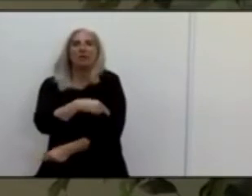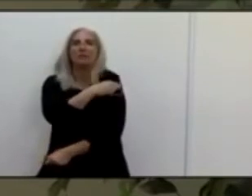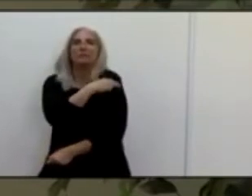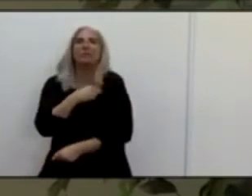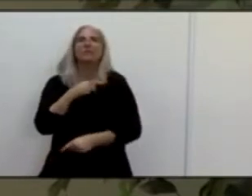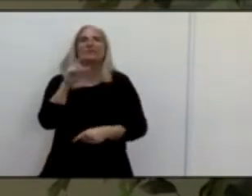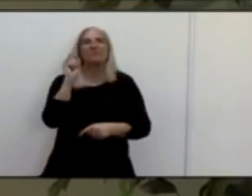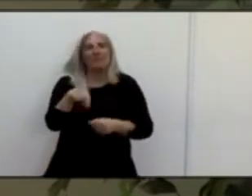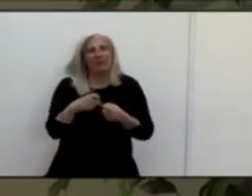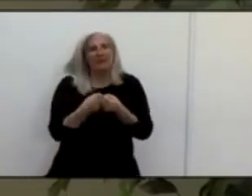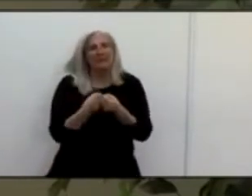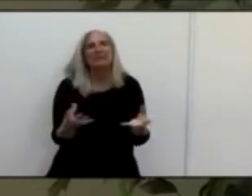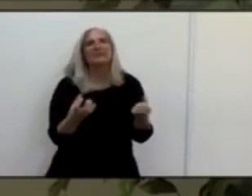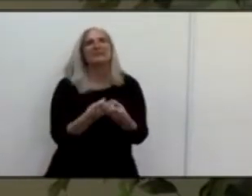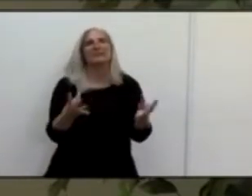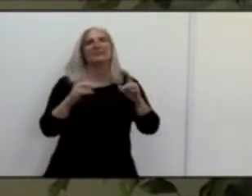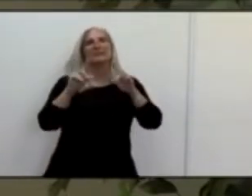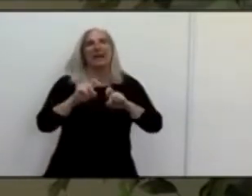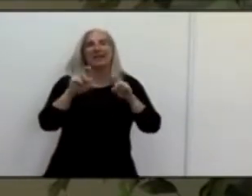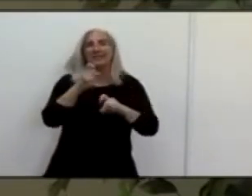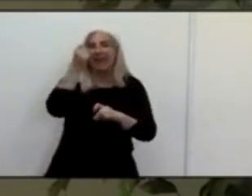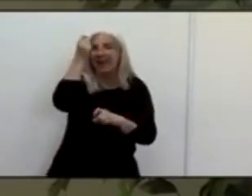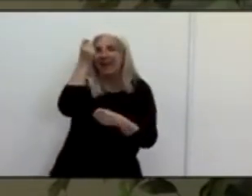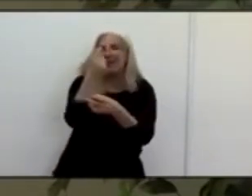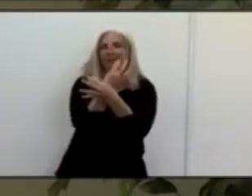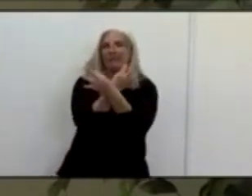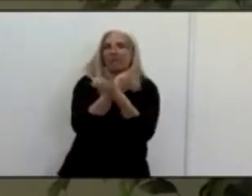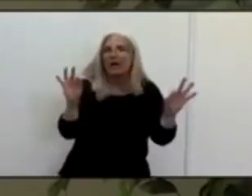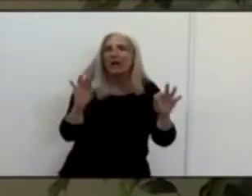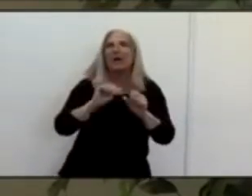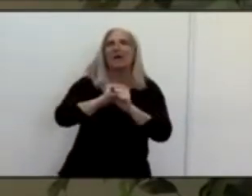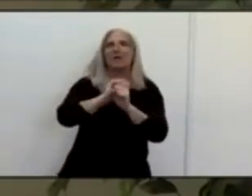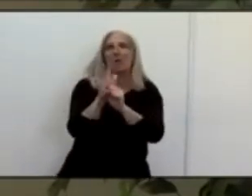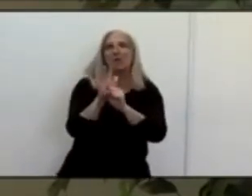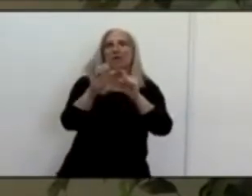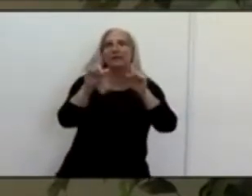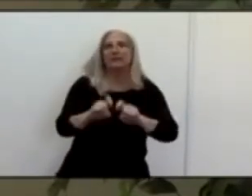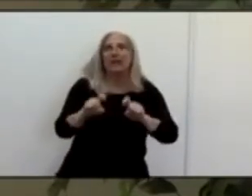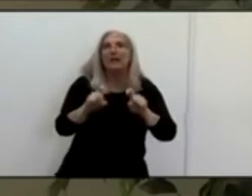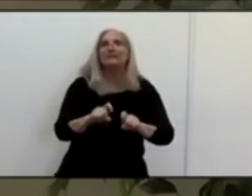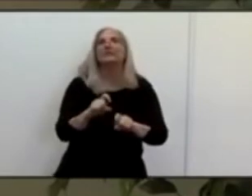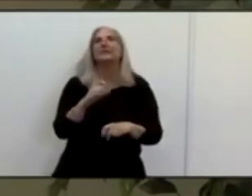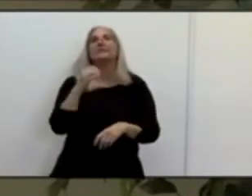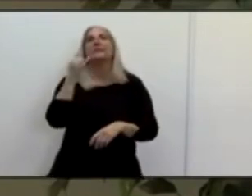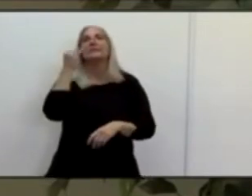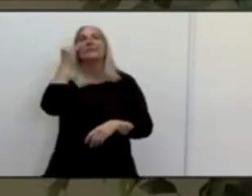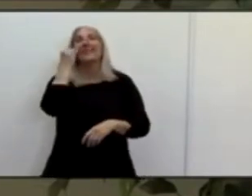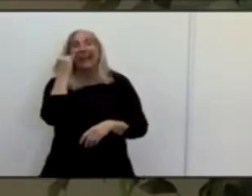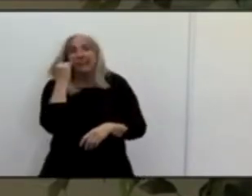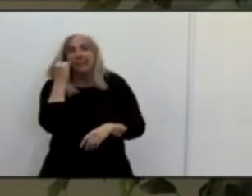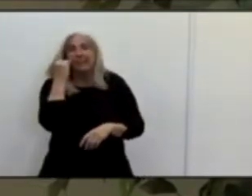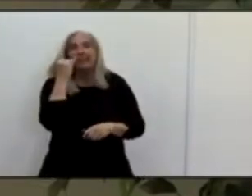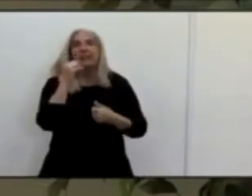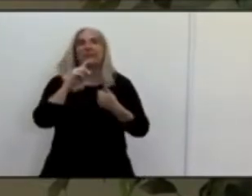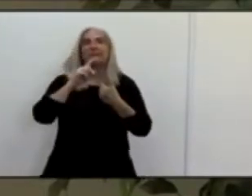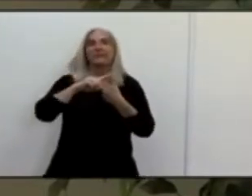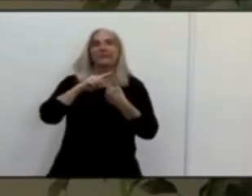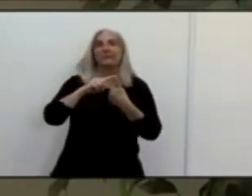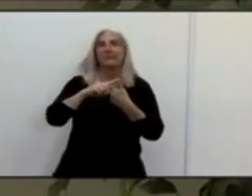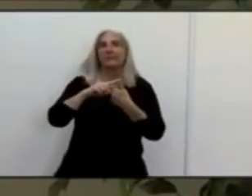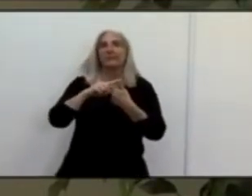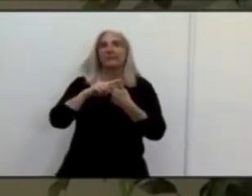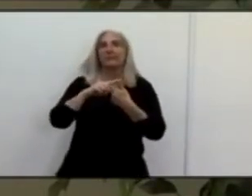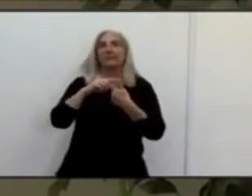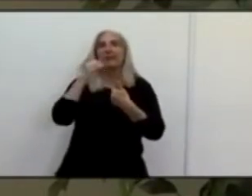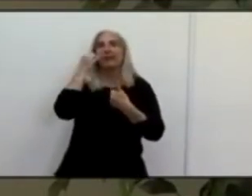COVID-19 test if you fall into one of three categories. Category one, if you are an essential frontline worker, if you work at a job